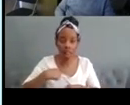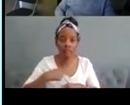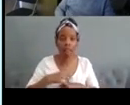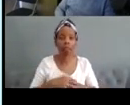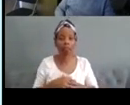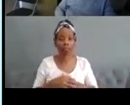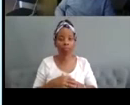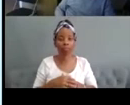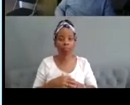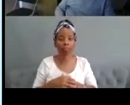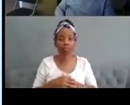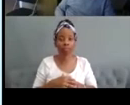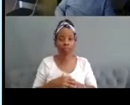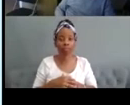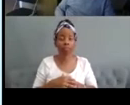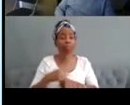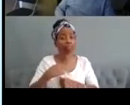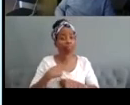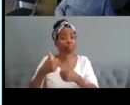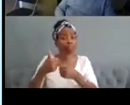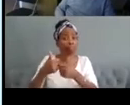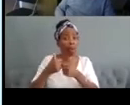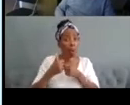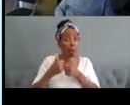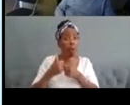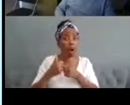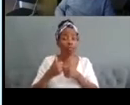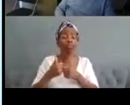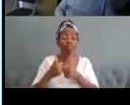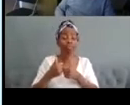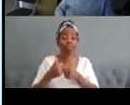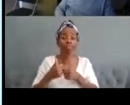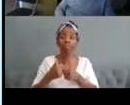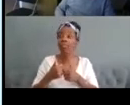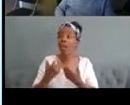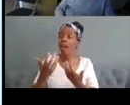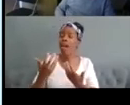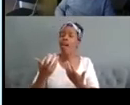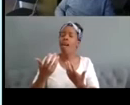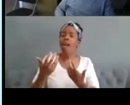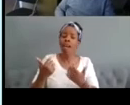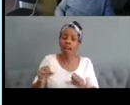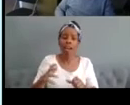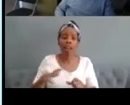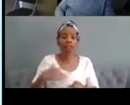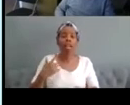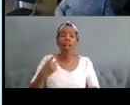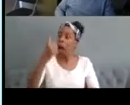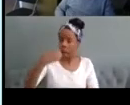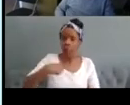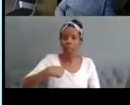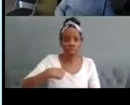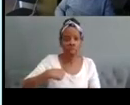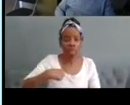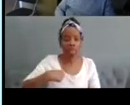that i get from my support network is probably reassurance um and that tends to